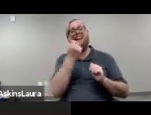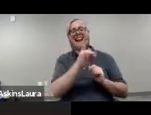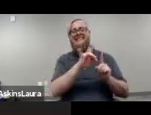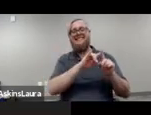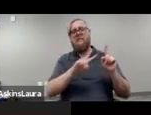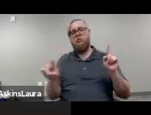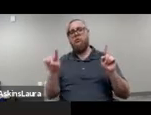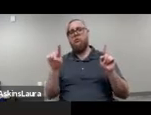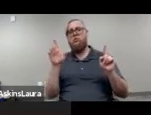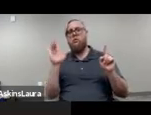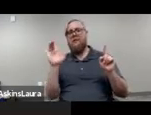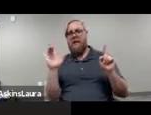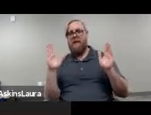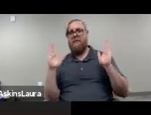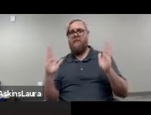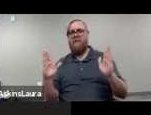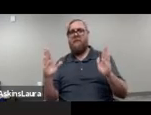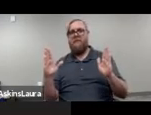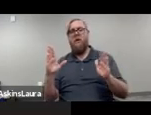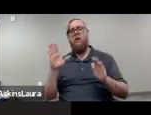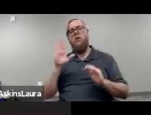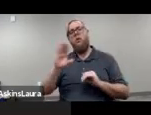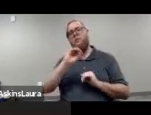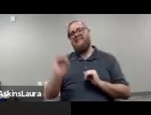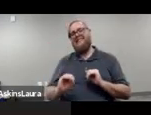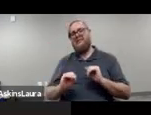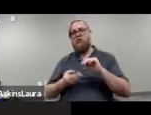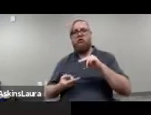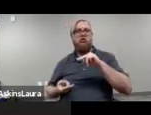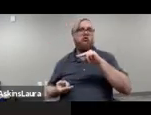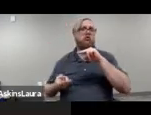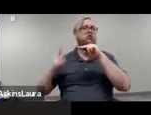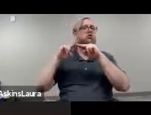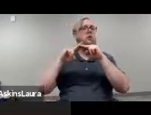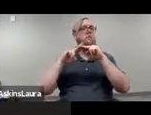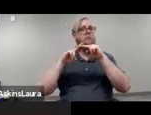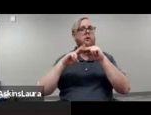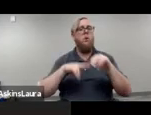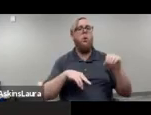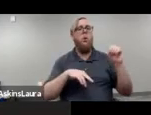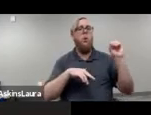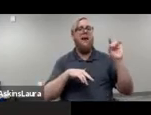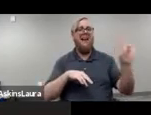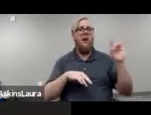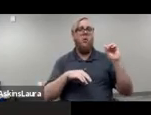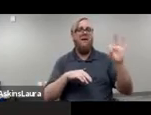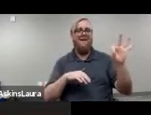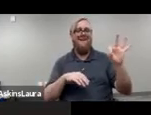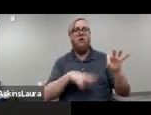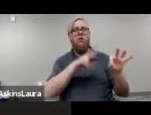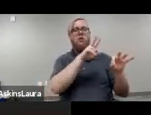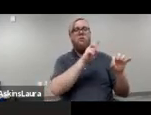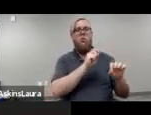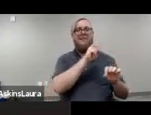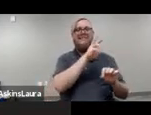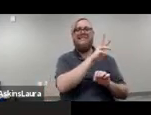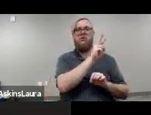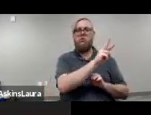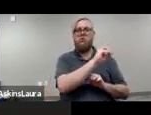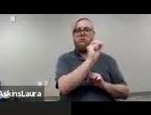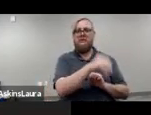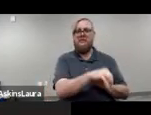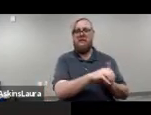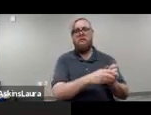18 to 18 to 25, whose percentages jumped in the fiscal year 08-09, from 3.62 percent